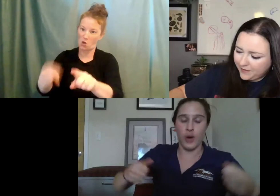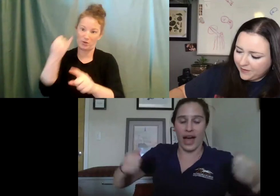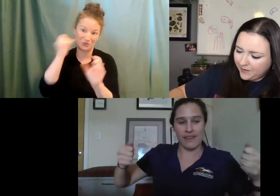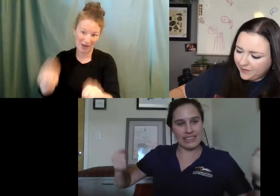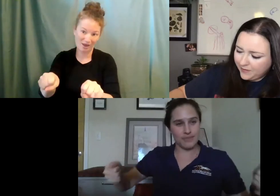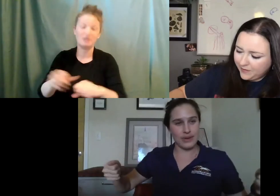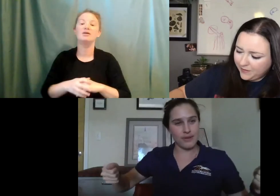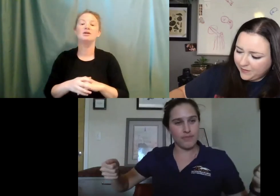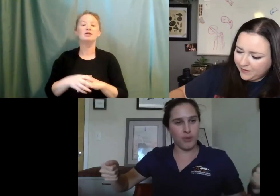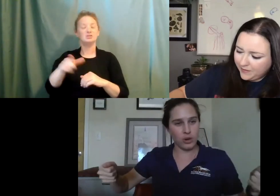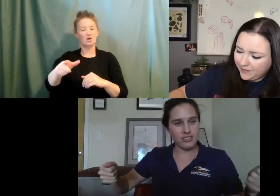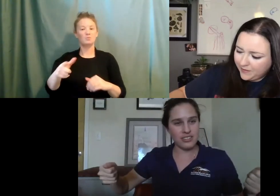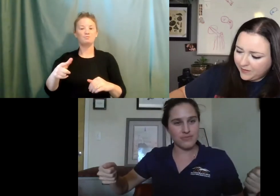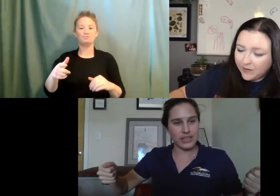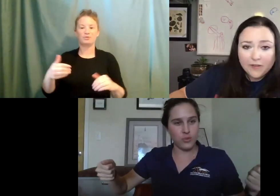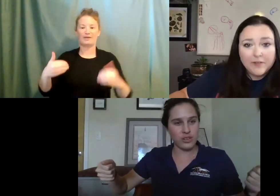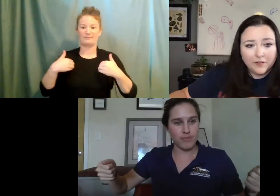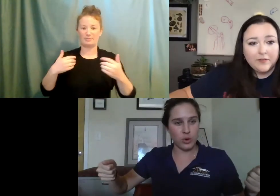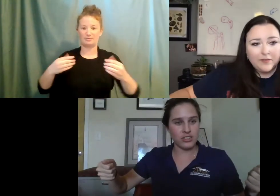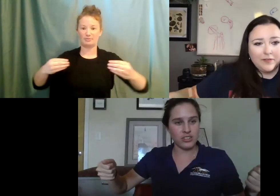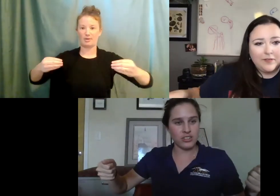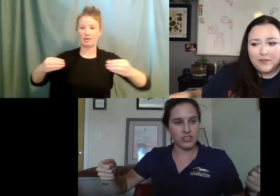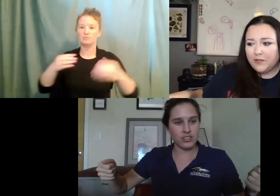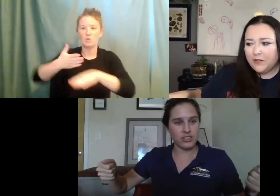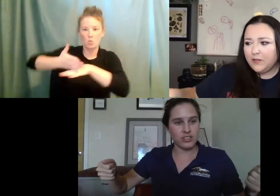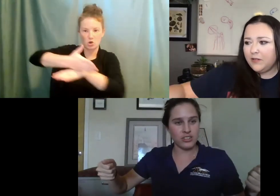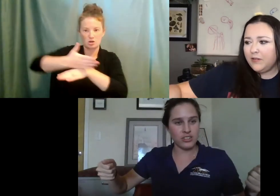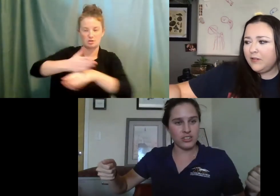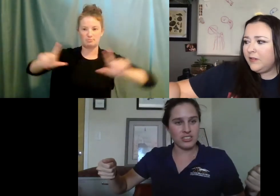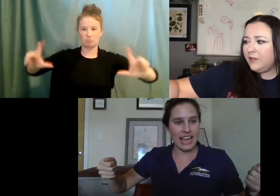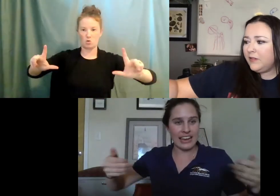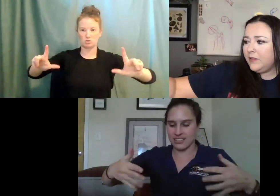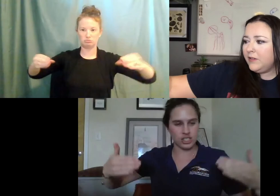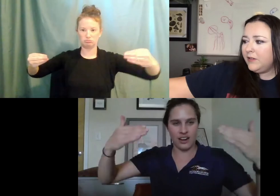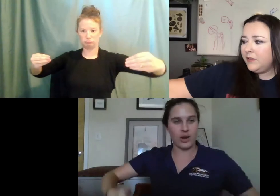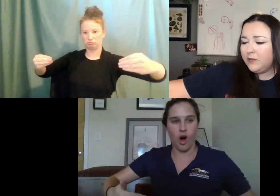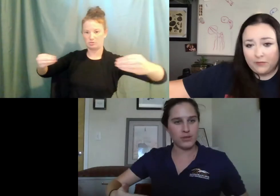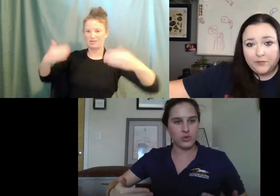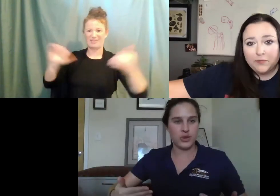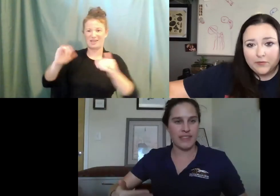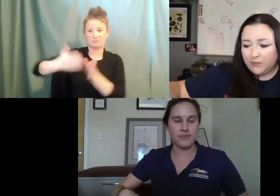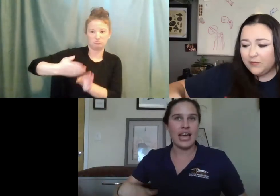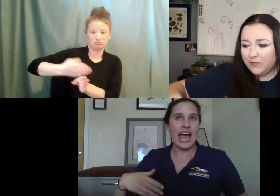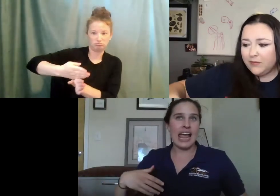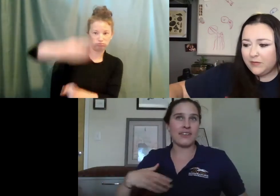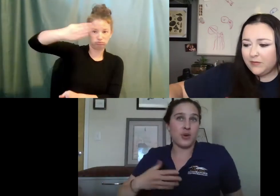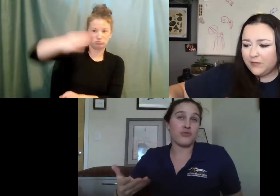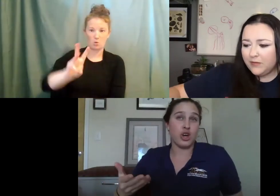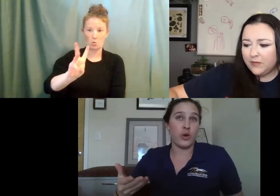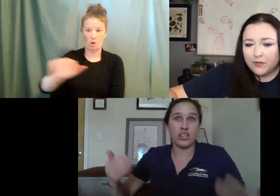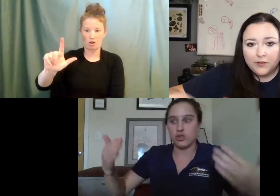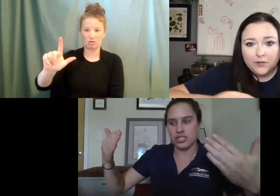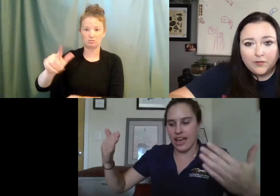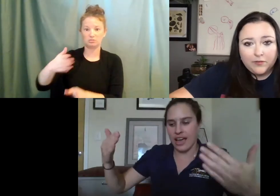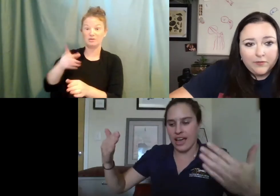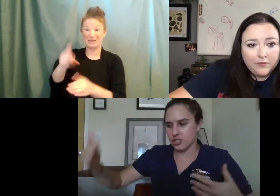so you have like these big boards, these big wooden boards, and it's just kind of like a wall between you and them. And if you have to go